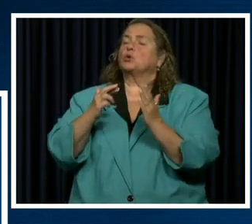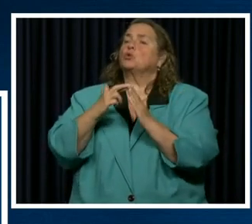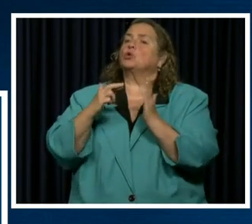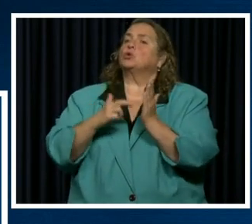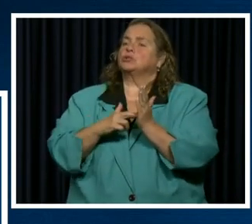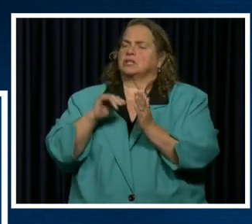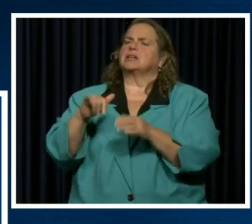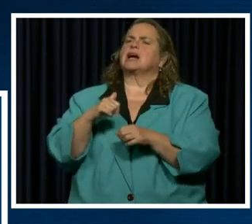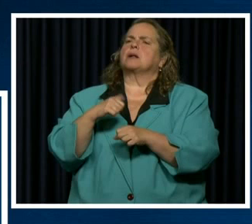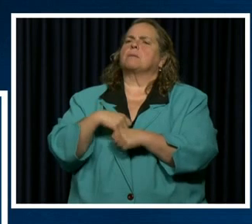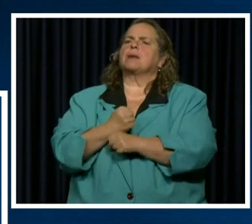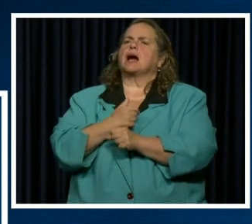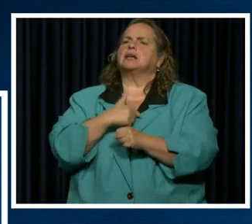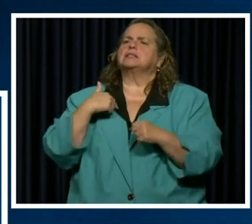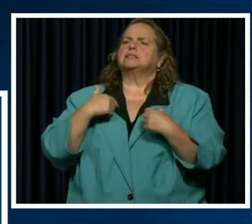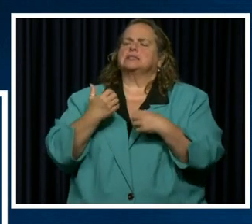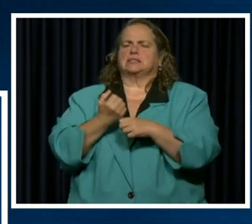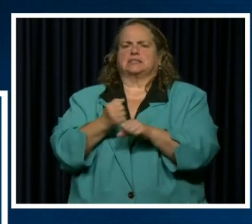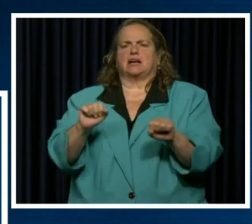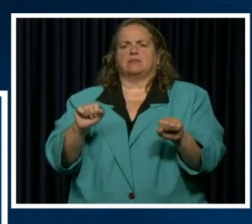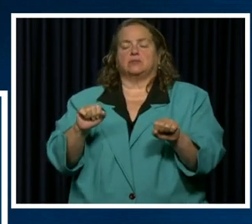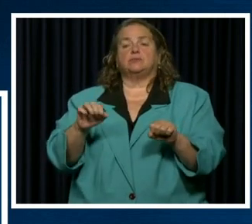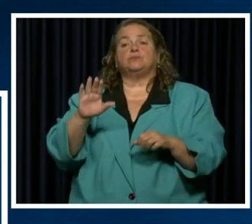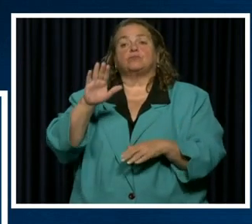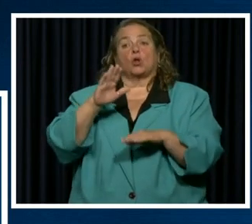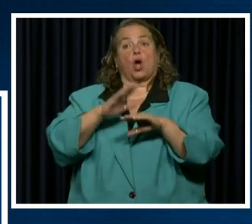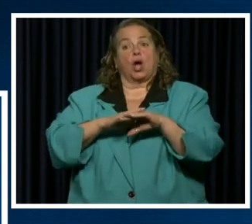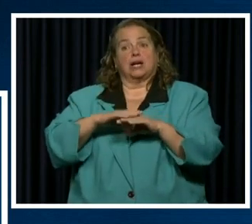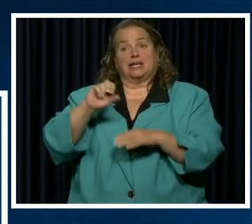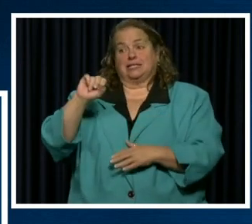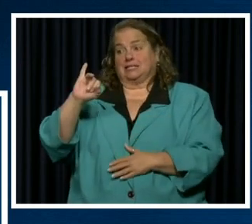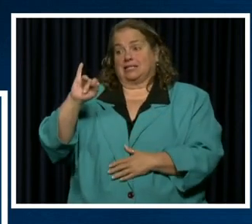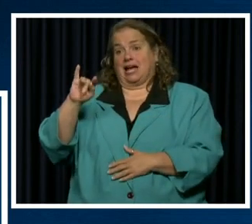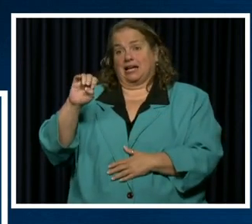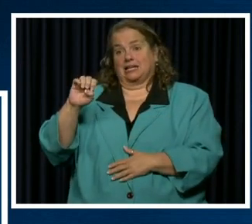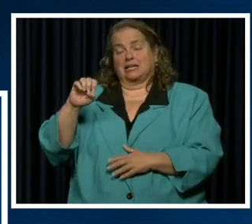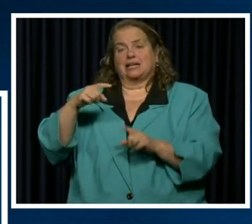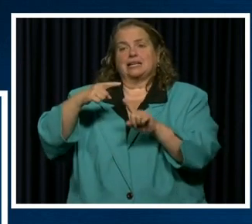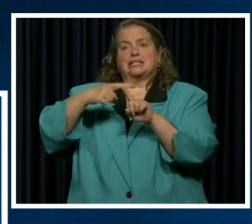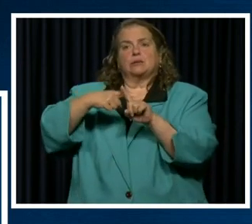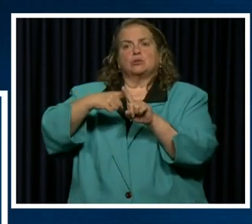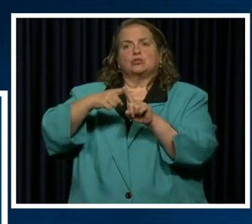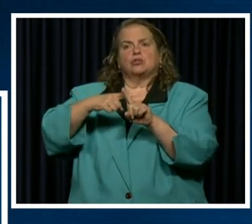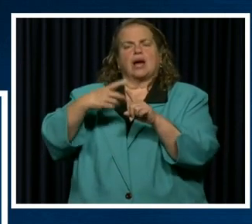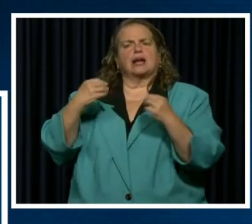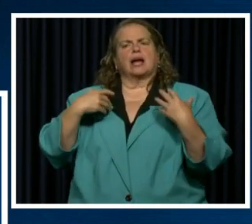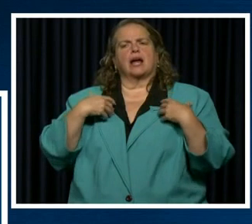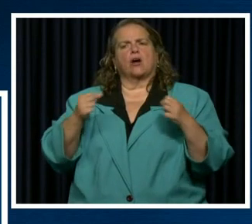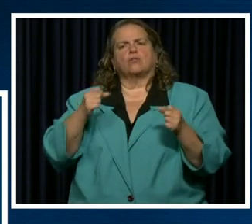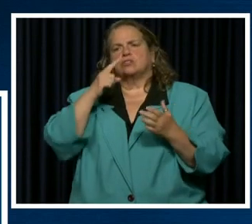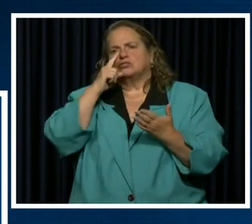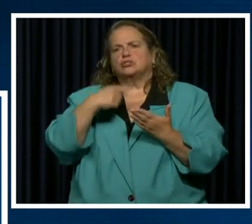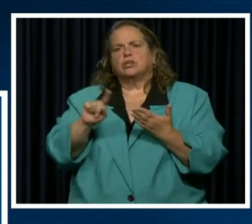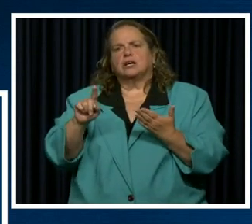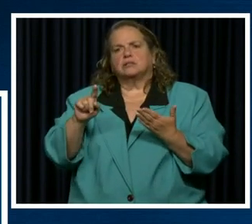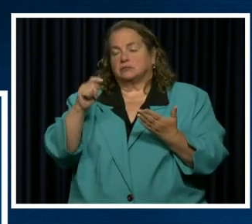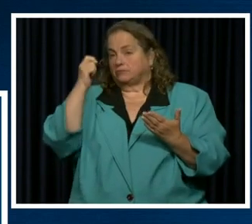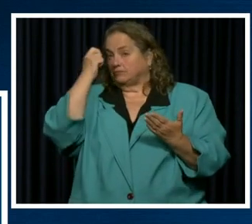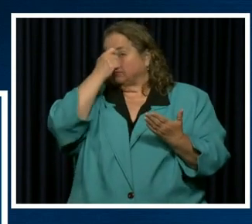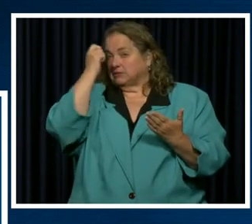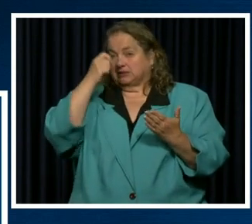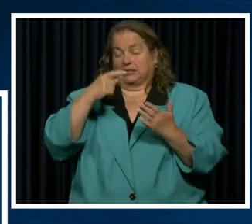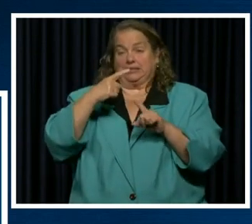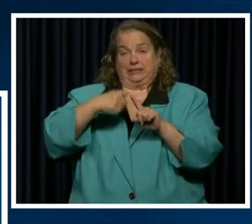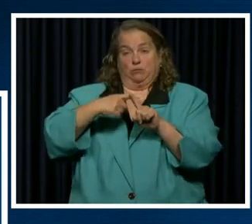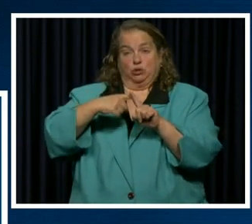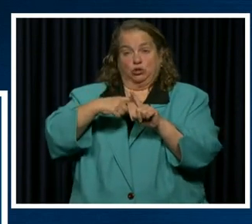Let's talk today about on-site temperature and health checks. You know, there are different things that people may